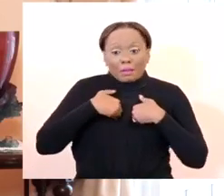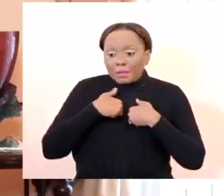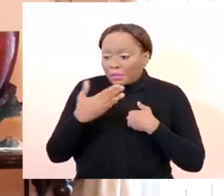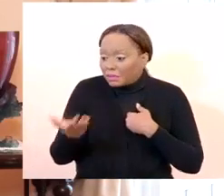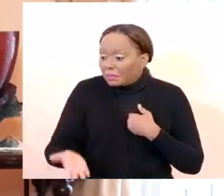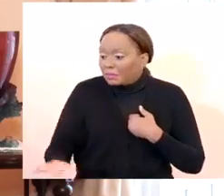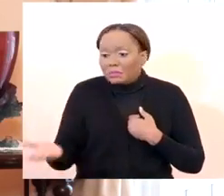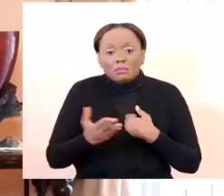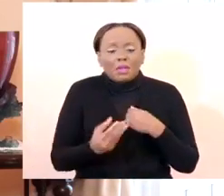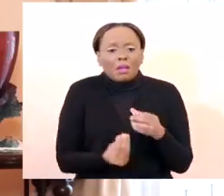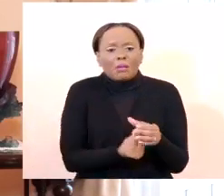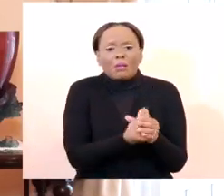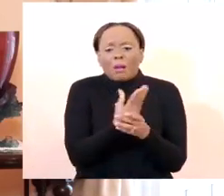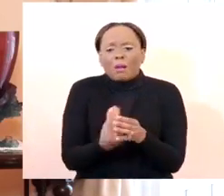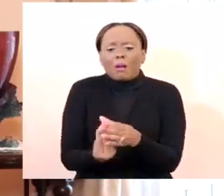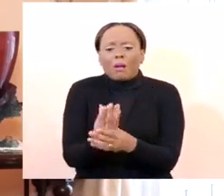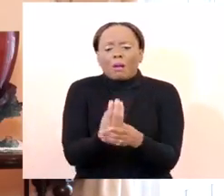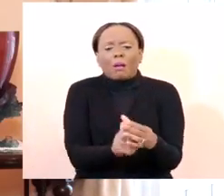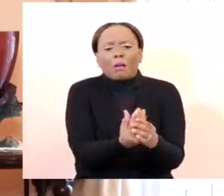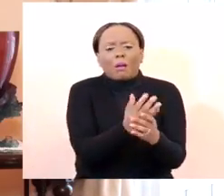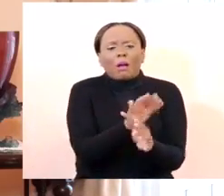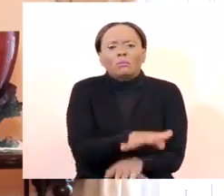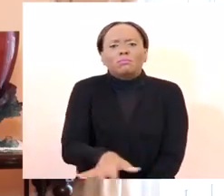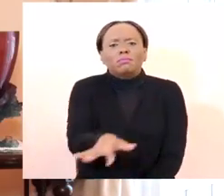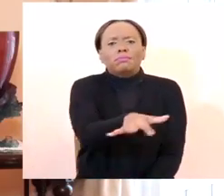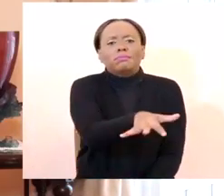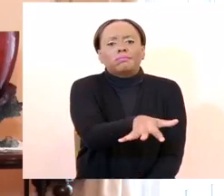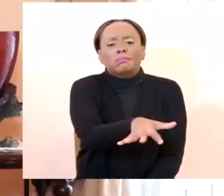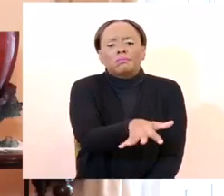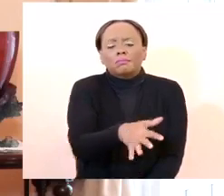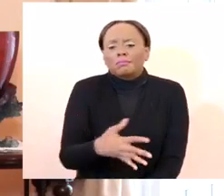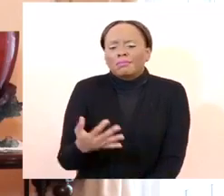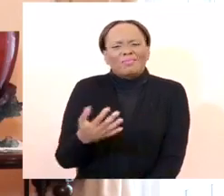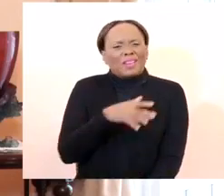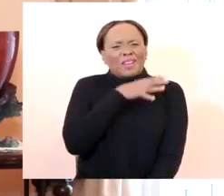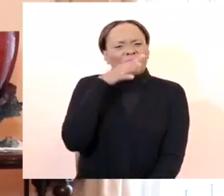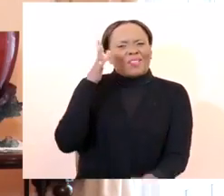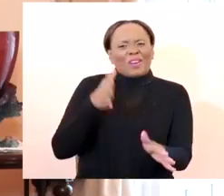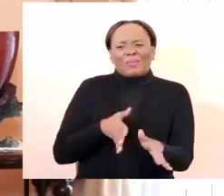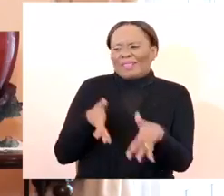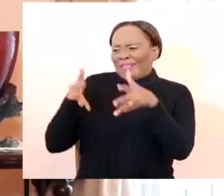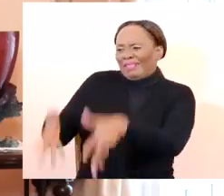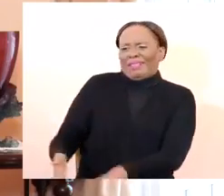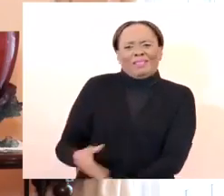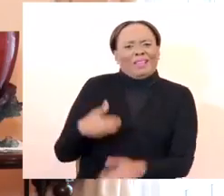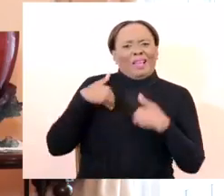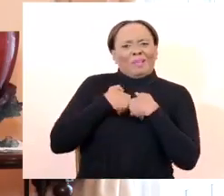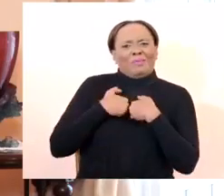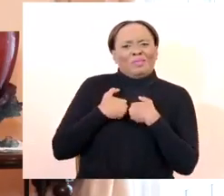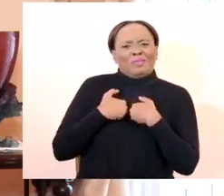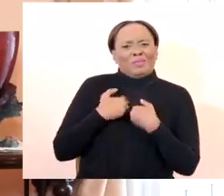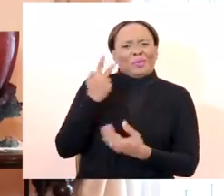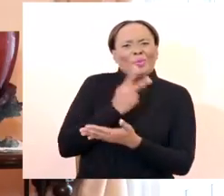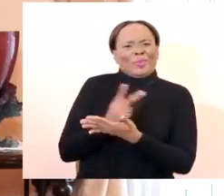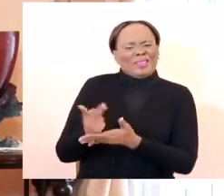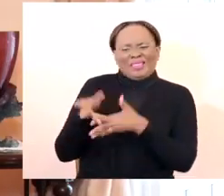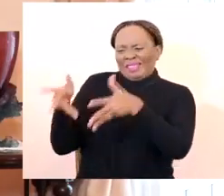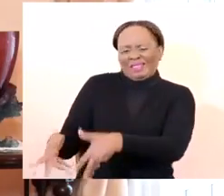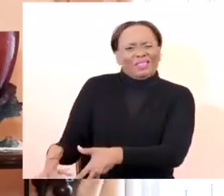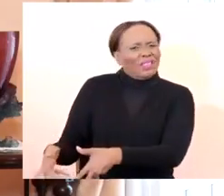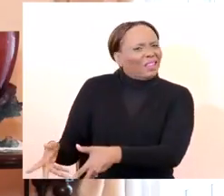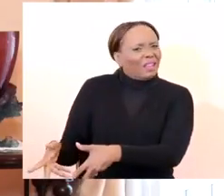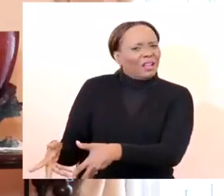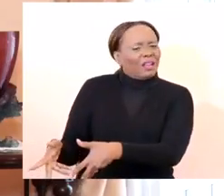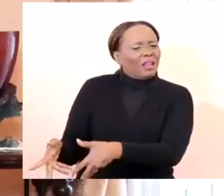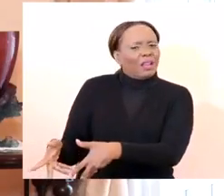crops in the field, and the notion of a farmer leaving his livestock for two weeks or leaving his crops unattended for two weeks is